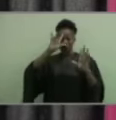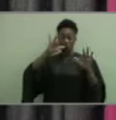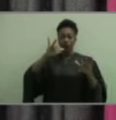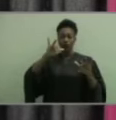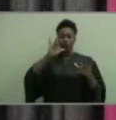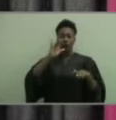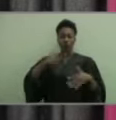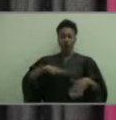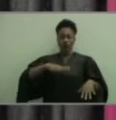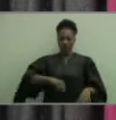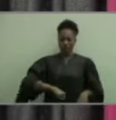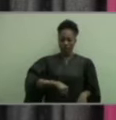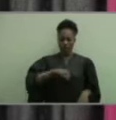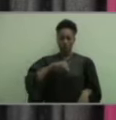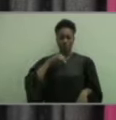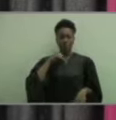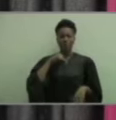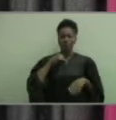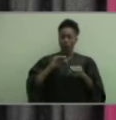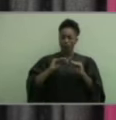that bright red cap and gown.